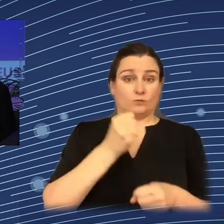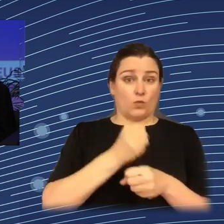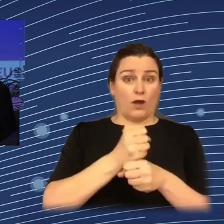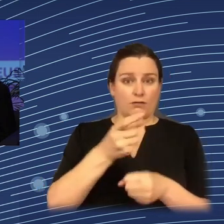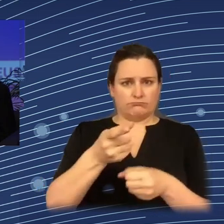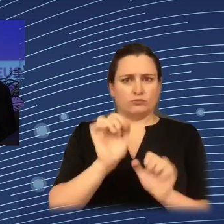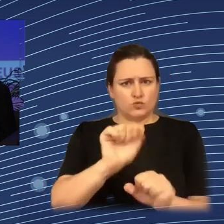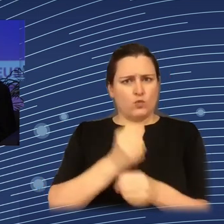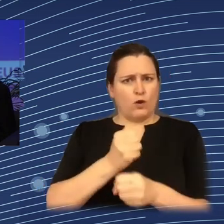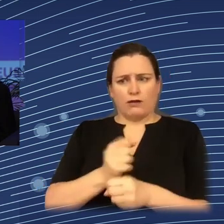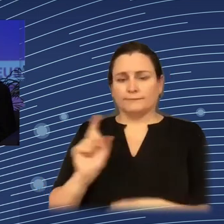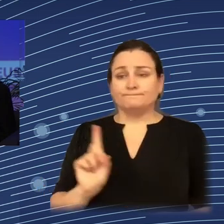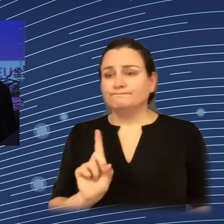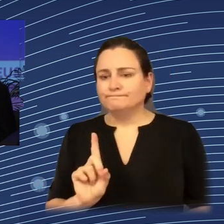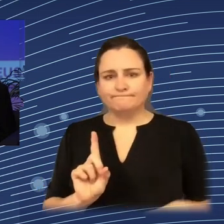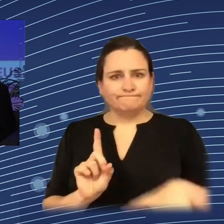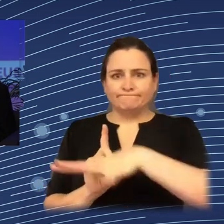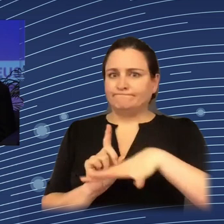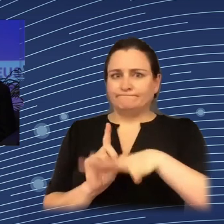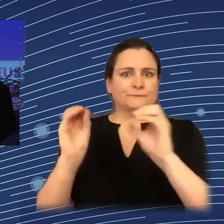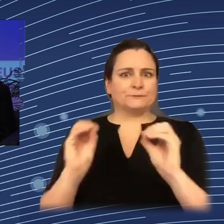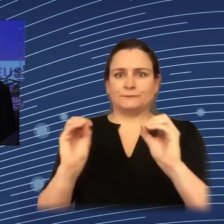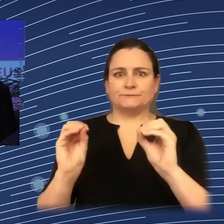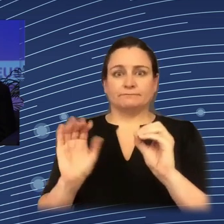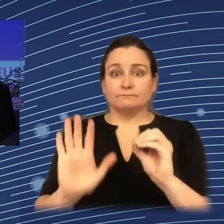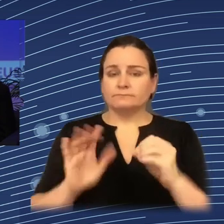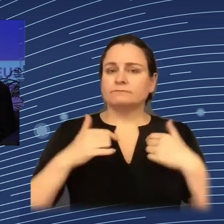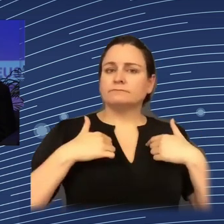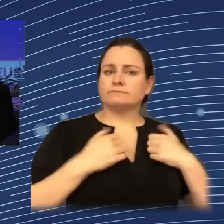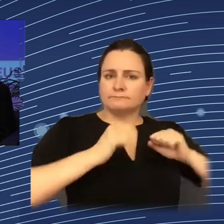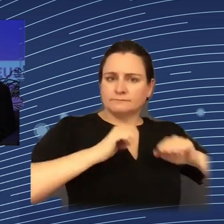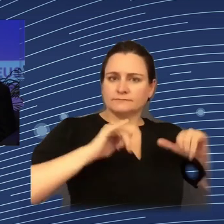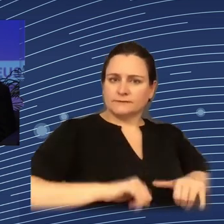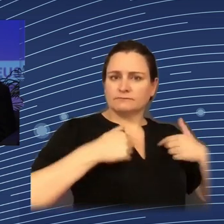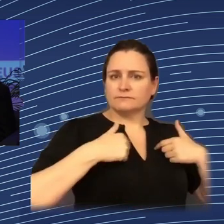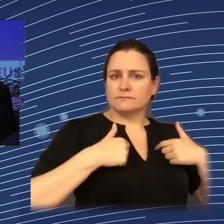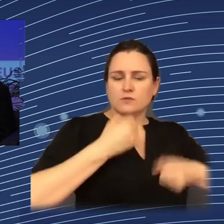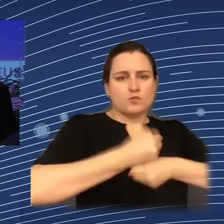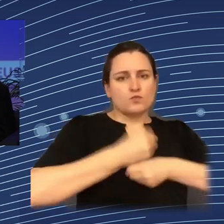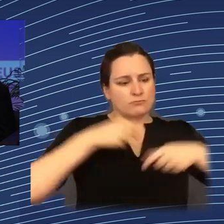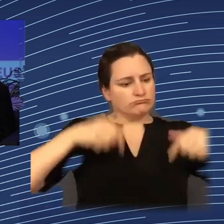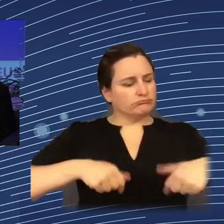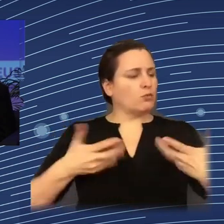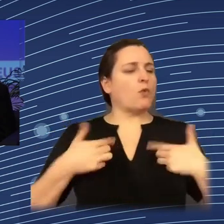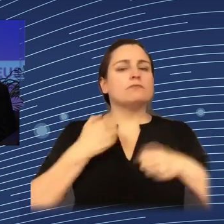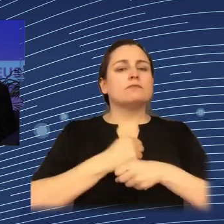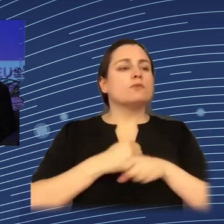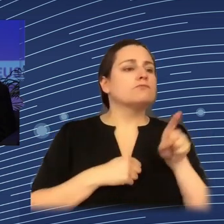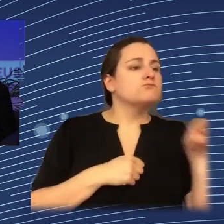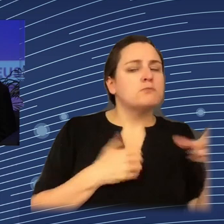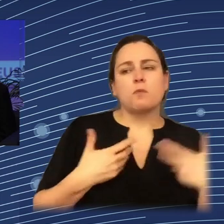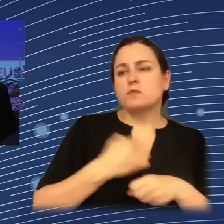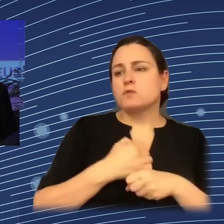in which we could freely work remotely wherever we wanted, managing our time according to our